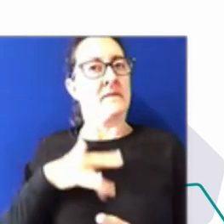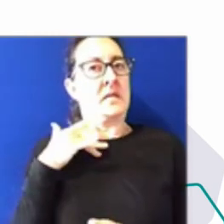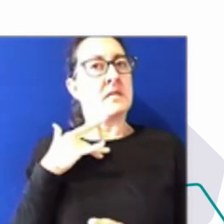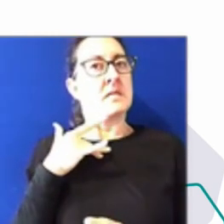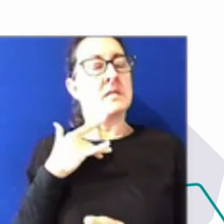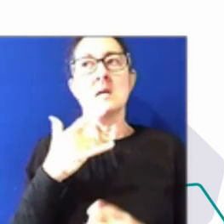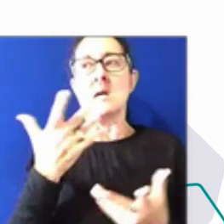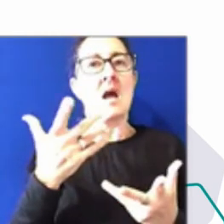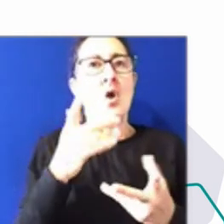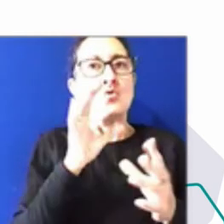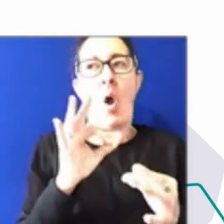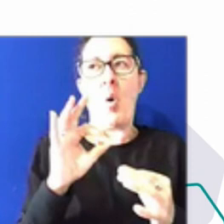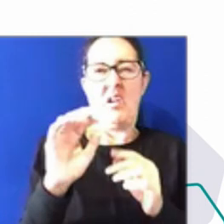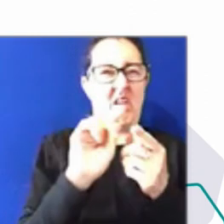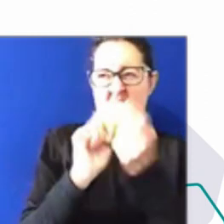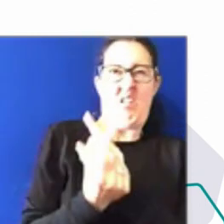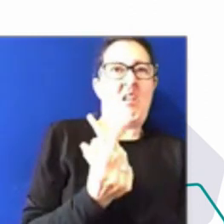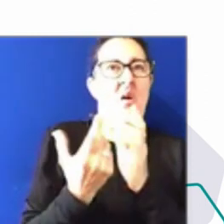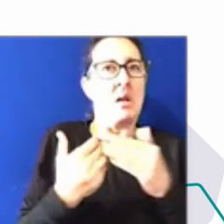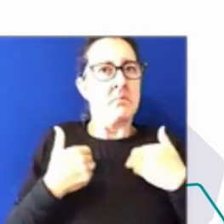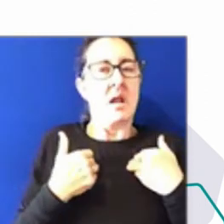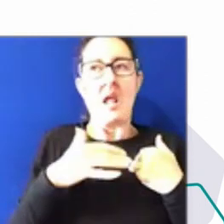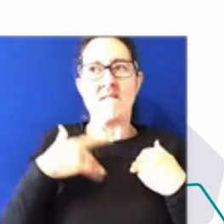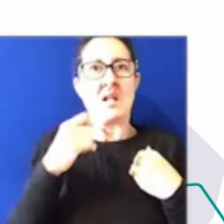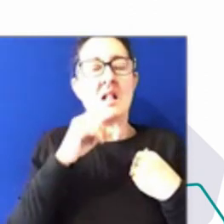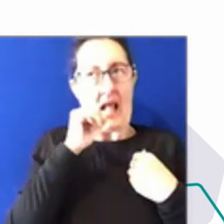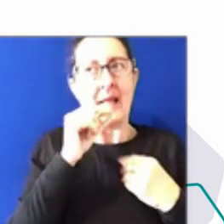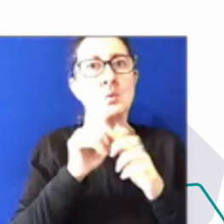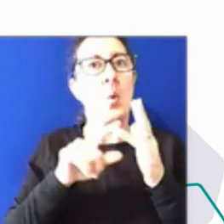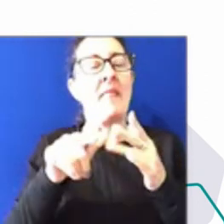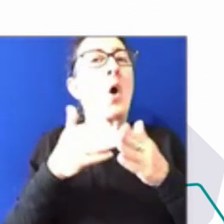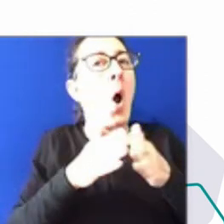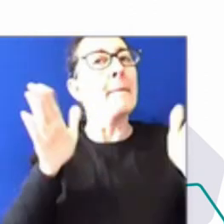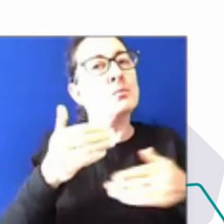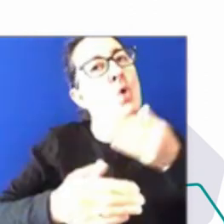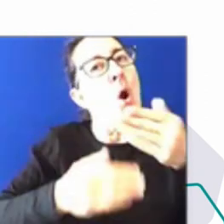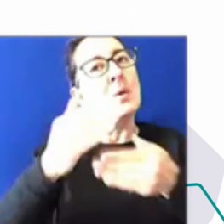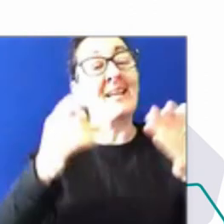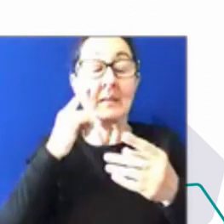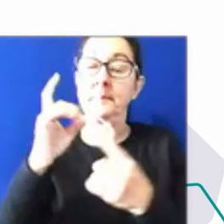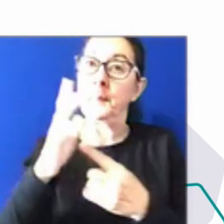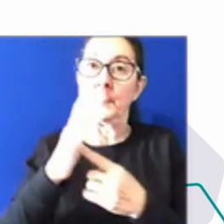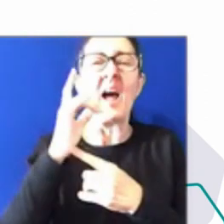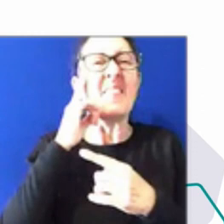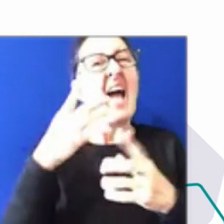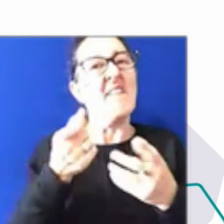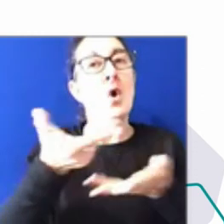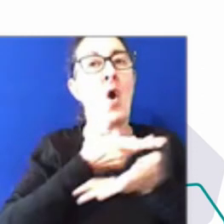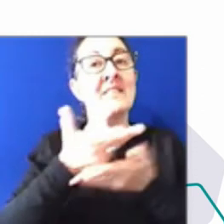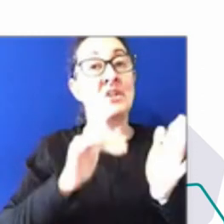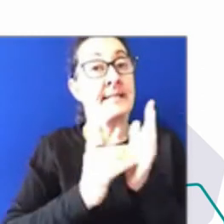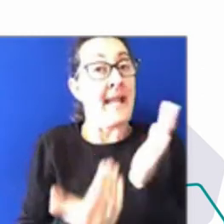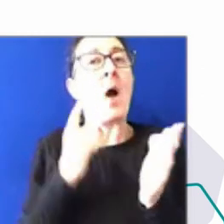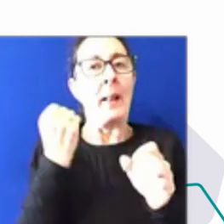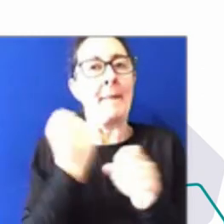that when you feel you can't do that openly. I think that having the conversation now, I think will put the APS in a really good position into the future,